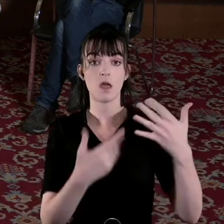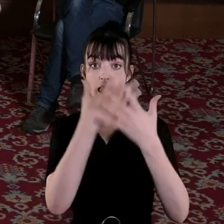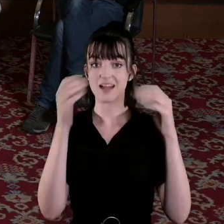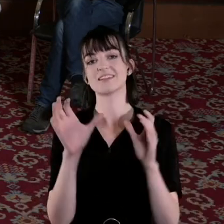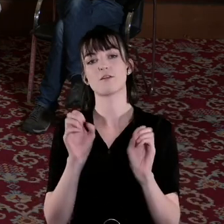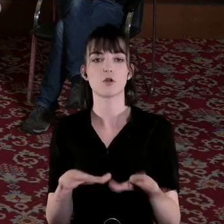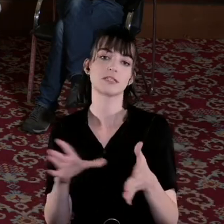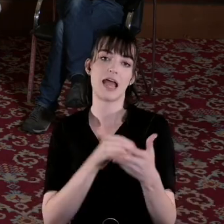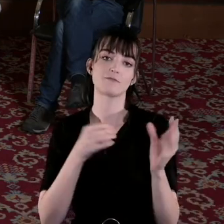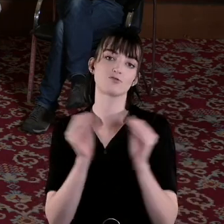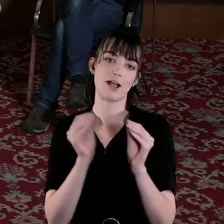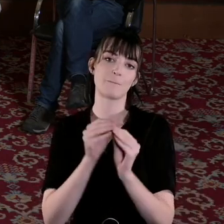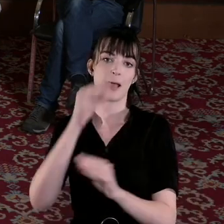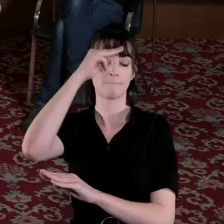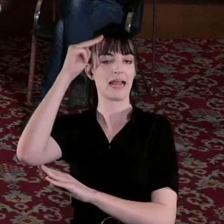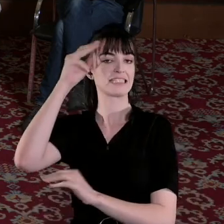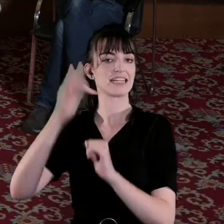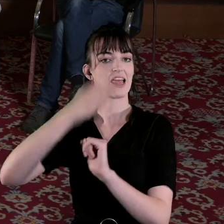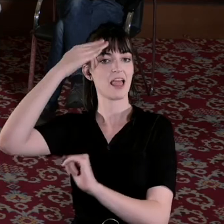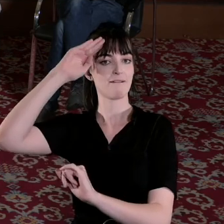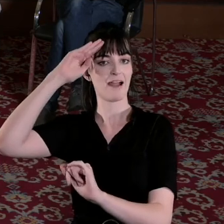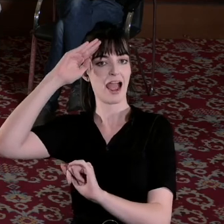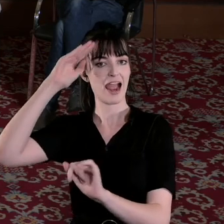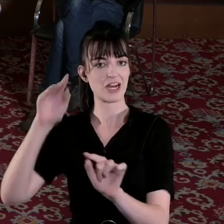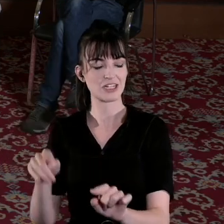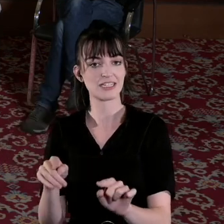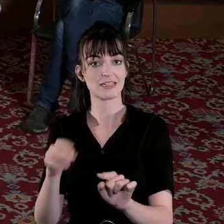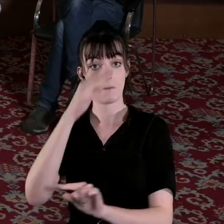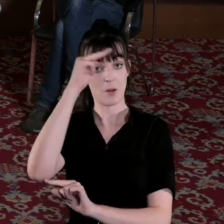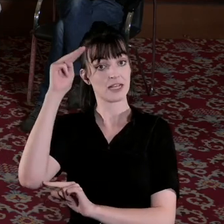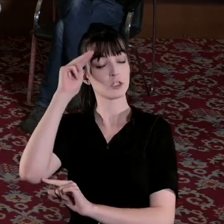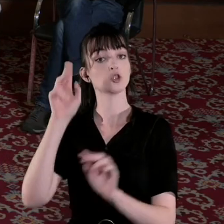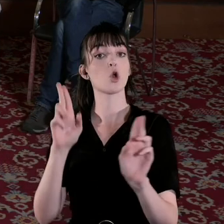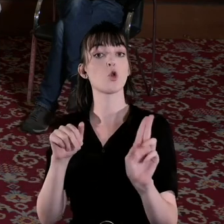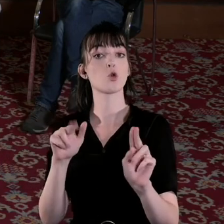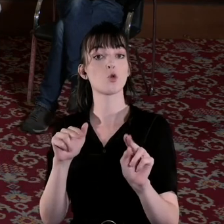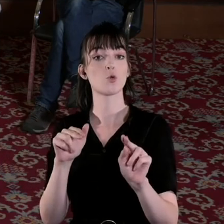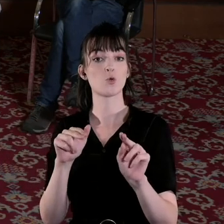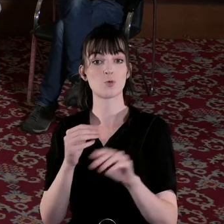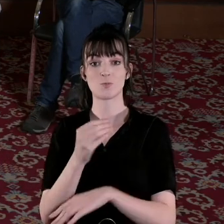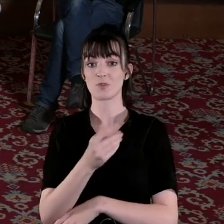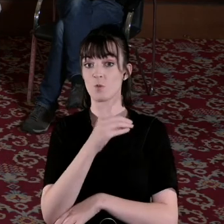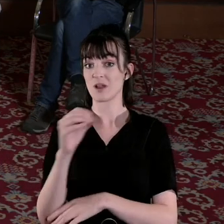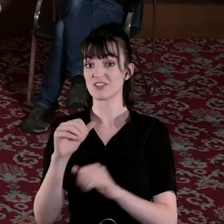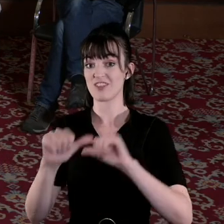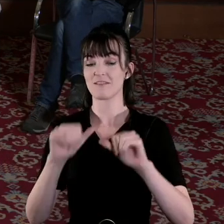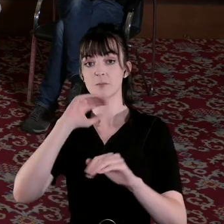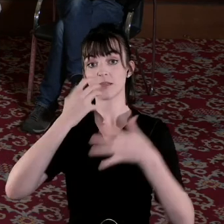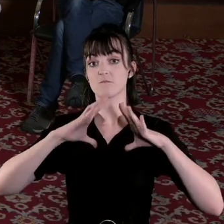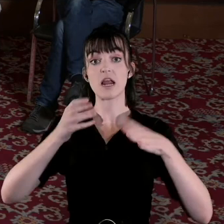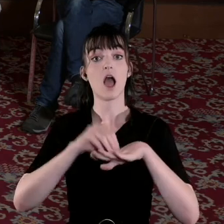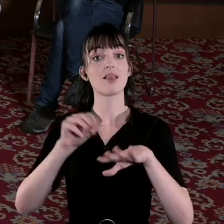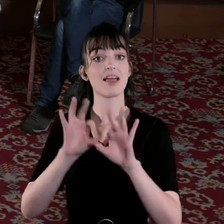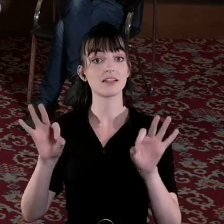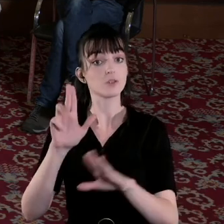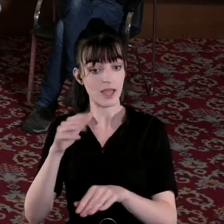to recommend the President of Ireland the President's new Machnaf 100 series because it's free online so you can